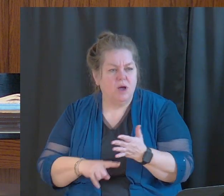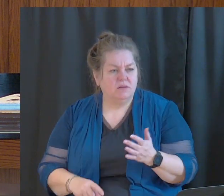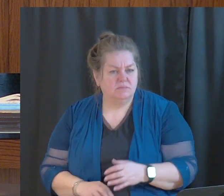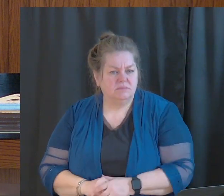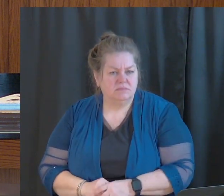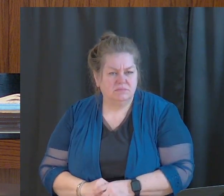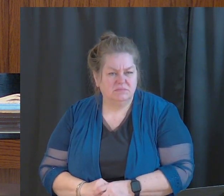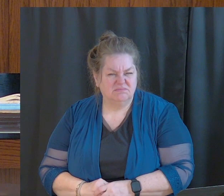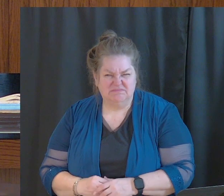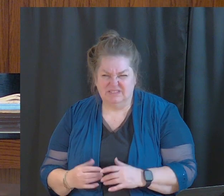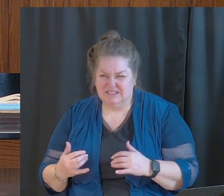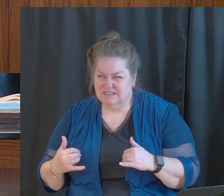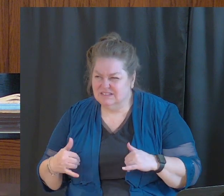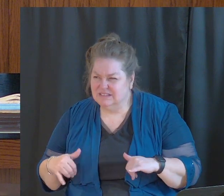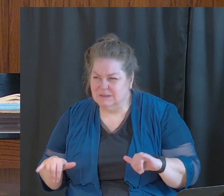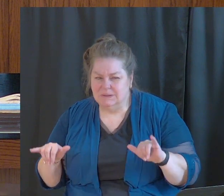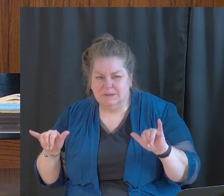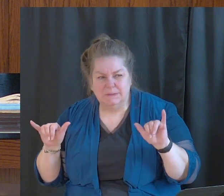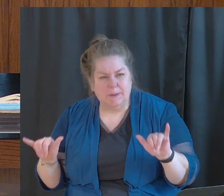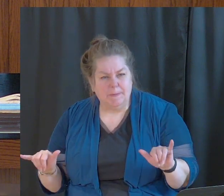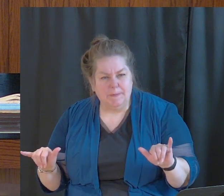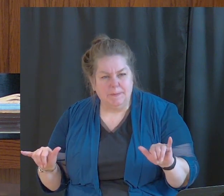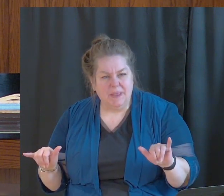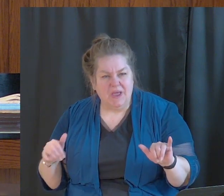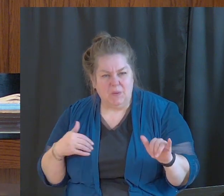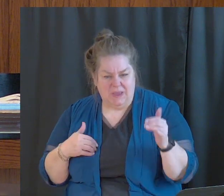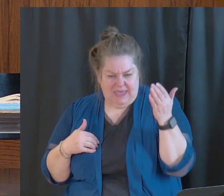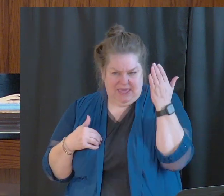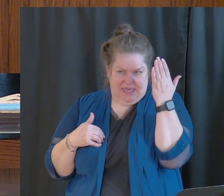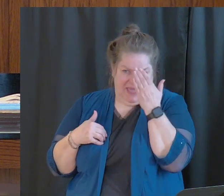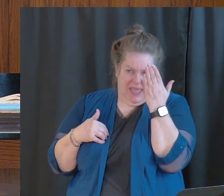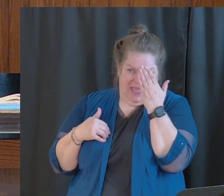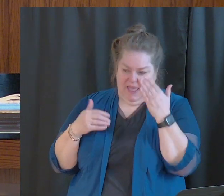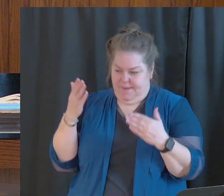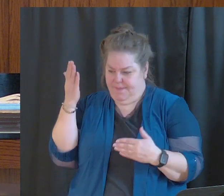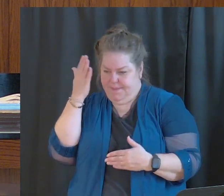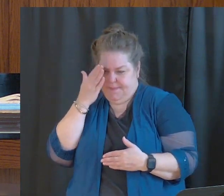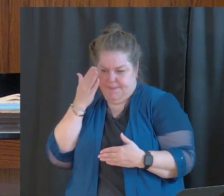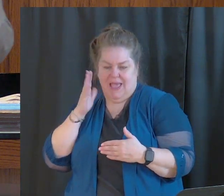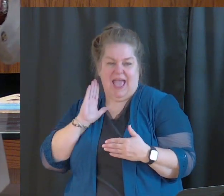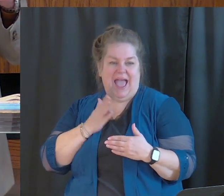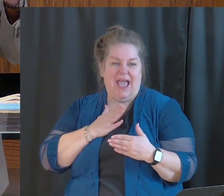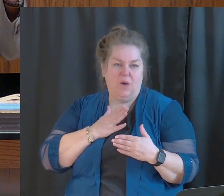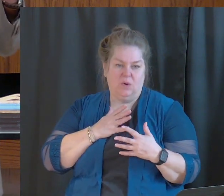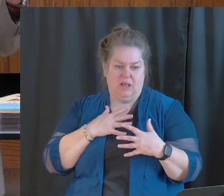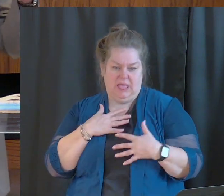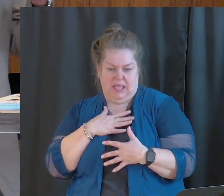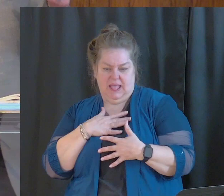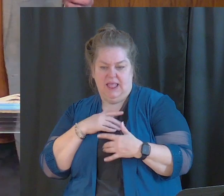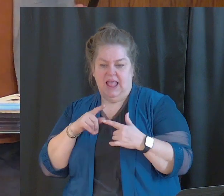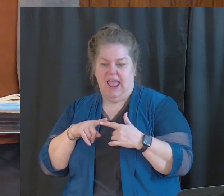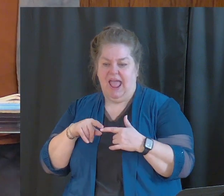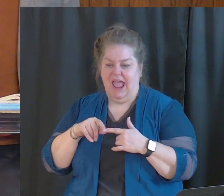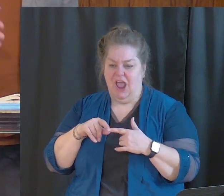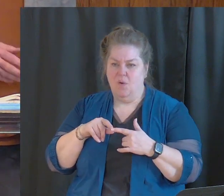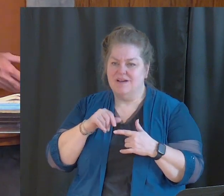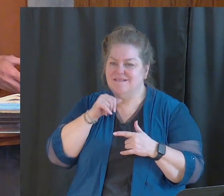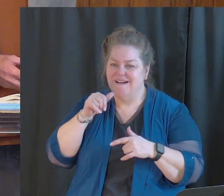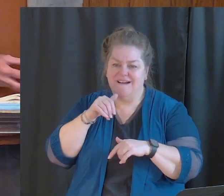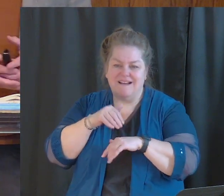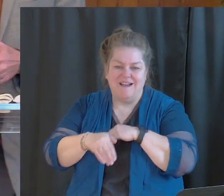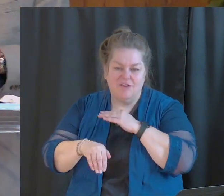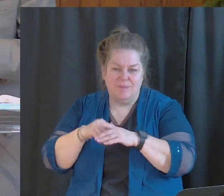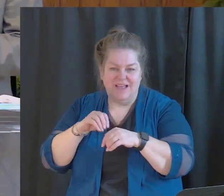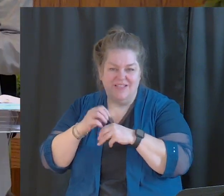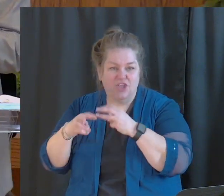Don't we today camouflage our insecurity, camouflage our questions, our discomfort in the world today